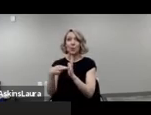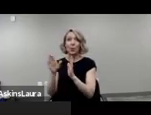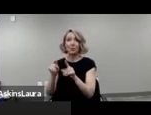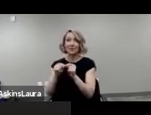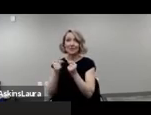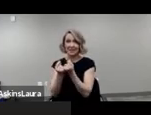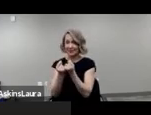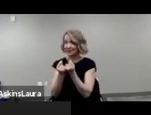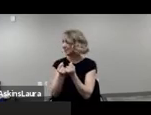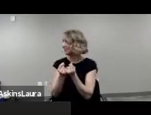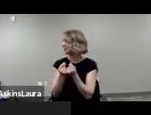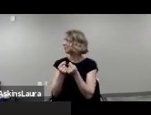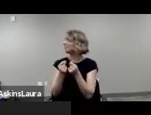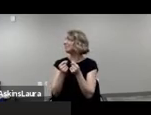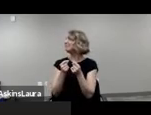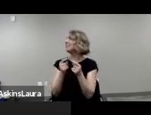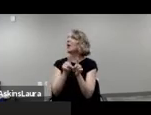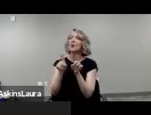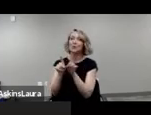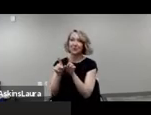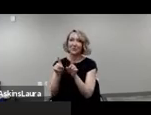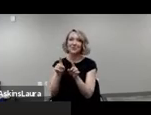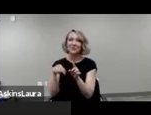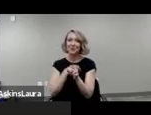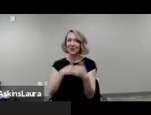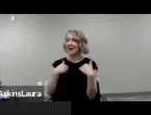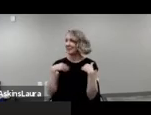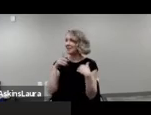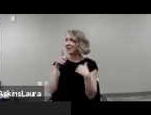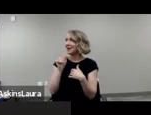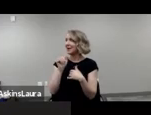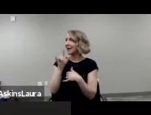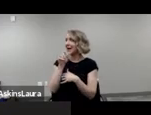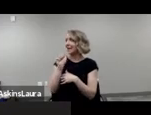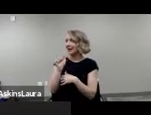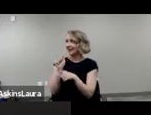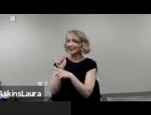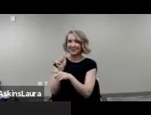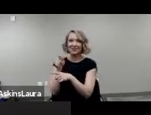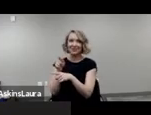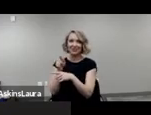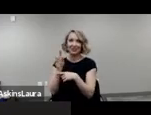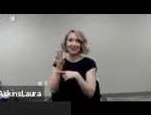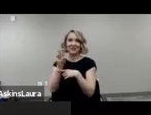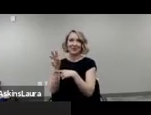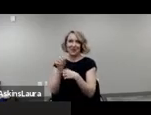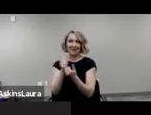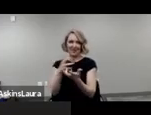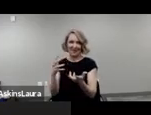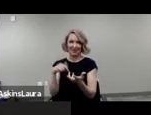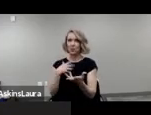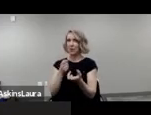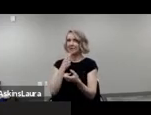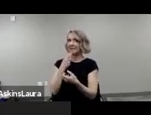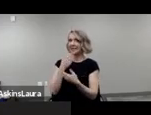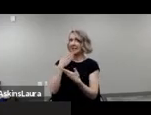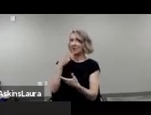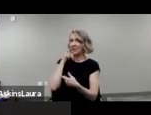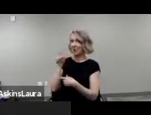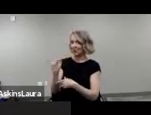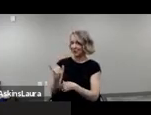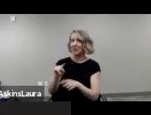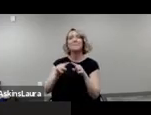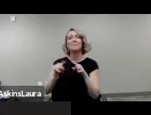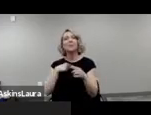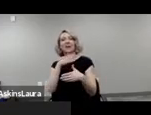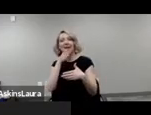Kyla, being behind the camera, and helping us put this, um, webinar together. So thank you for that. So we are going to close off